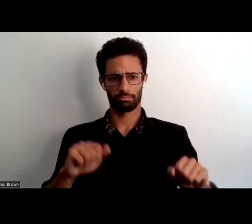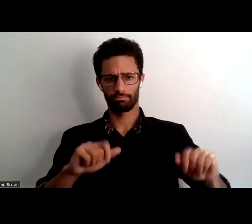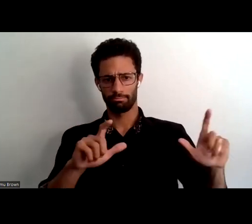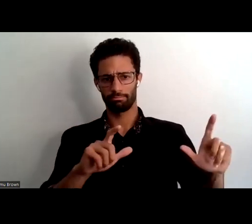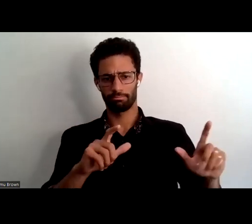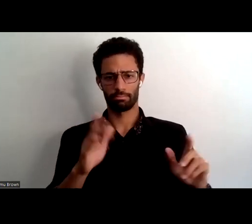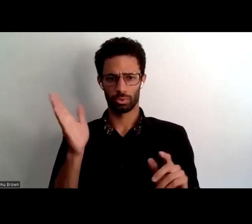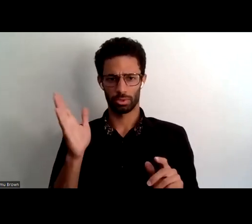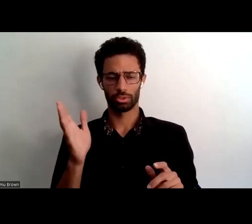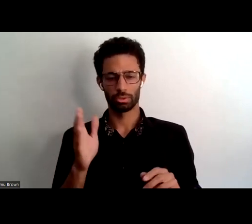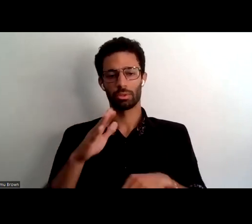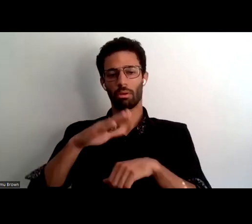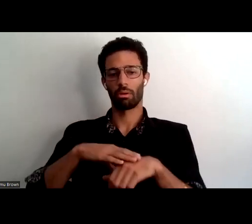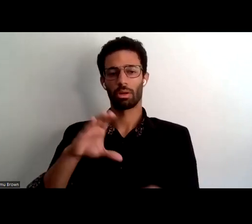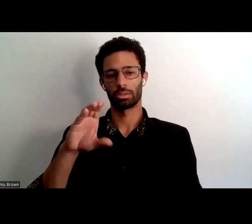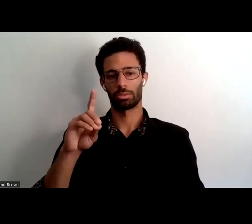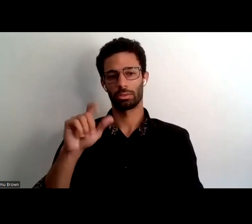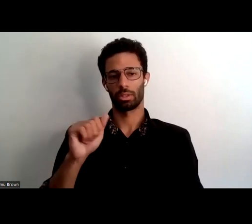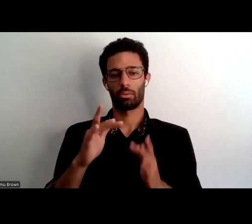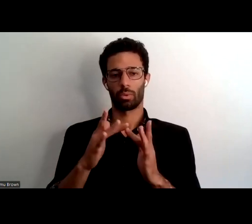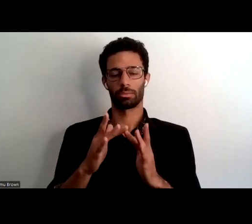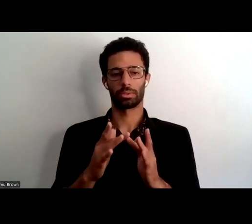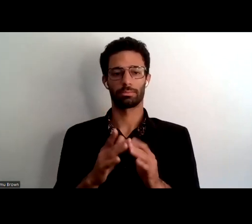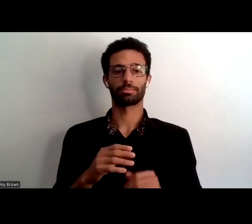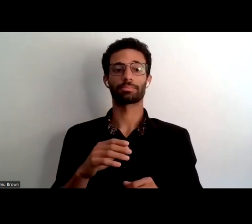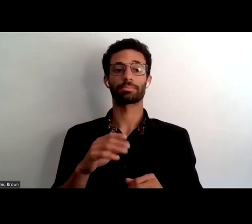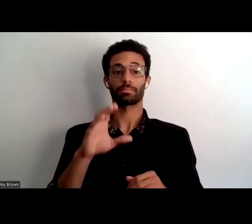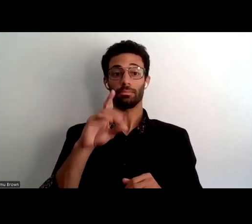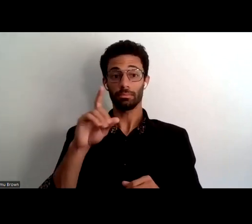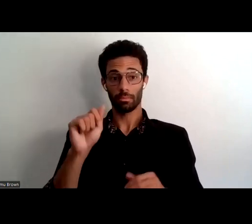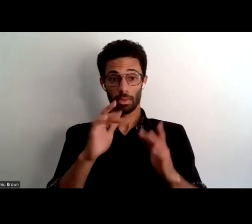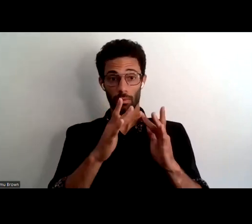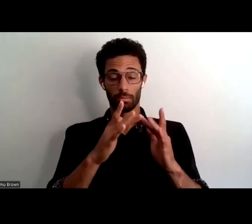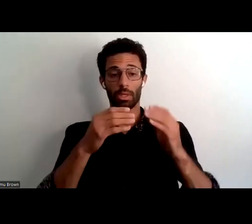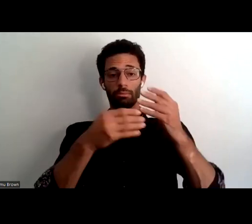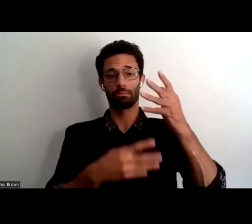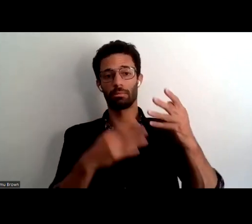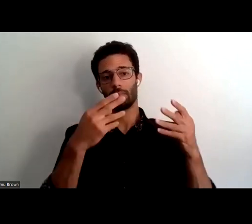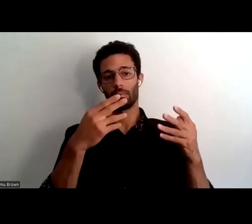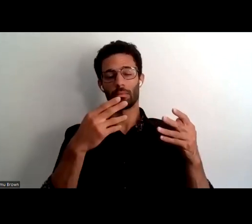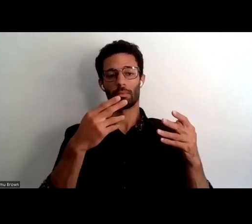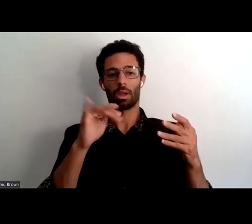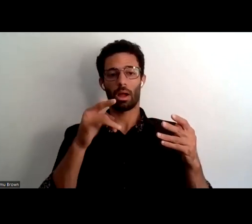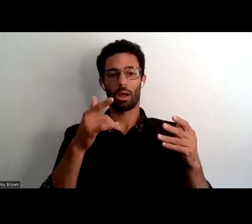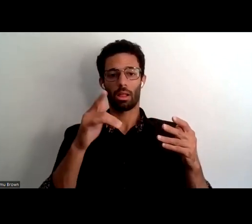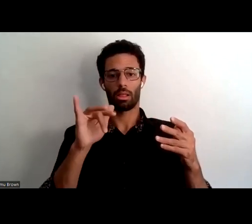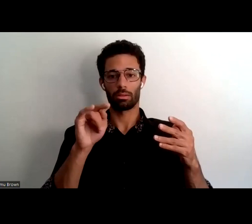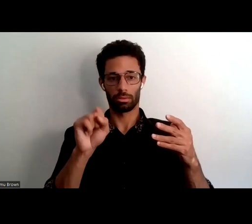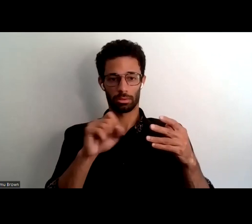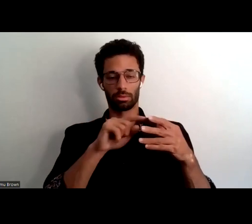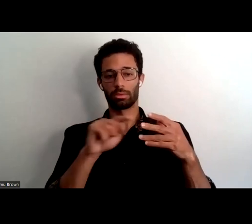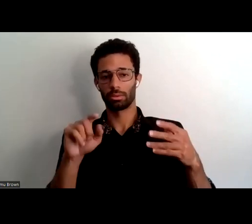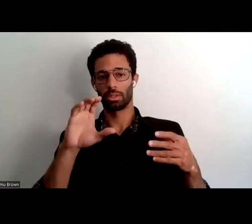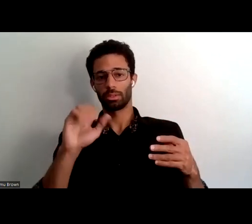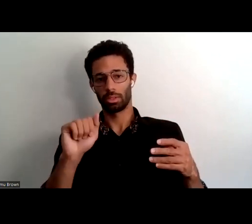available on cda's website if you go to our home page you will see under highlights there is a link that says ca 2030 and you